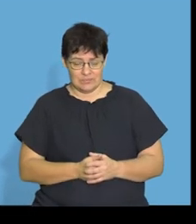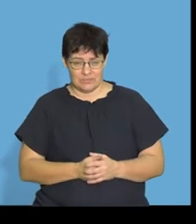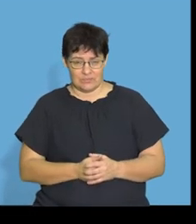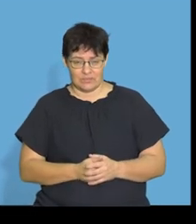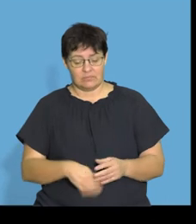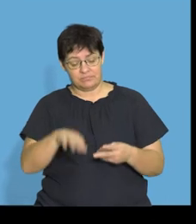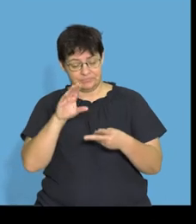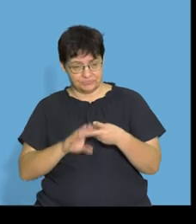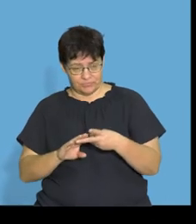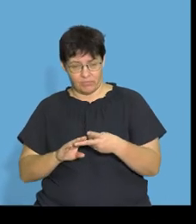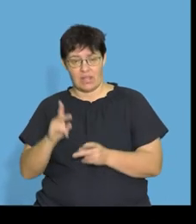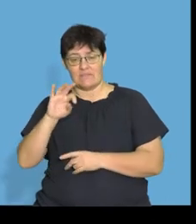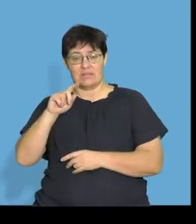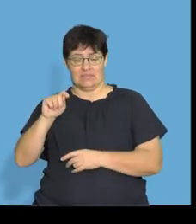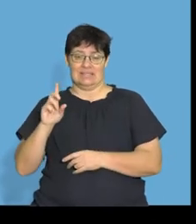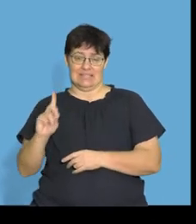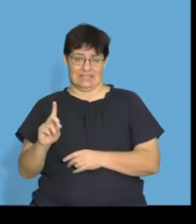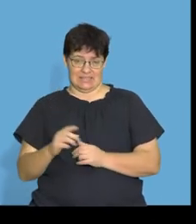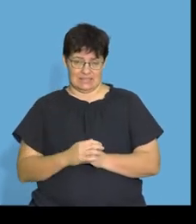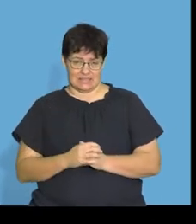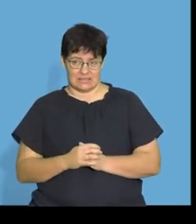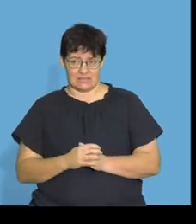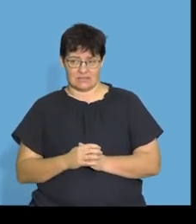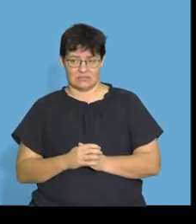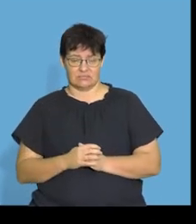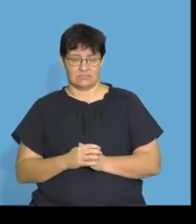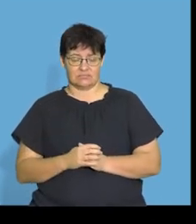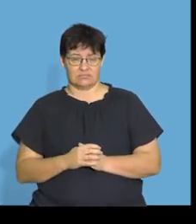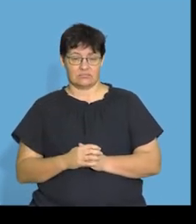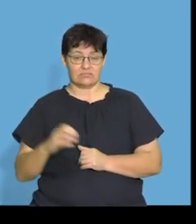Okay, guys, the next one is vitamin D. And this,